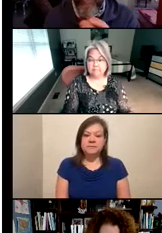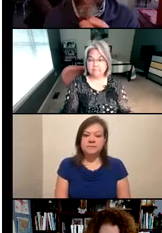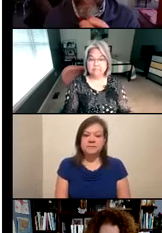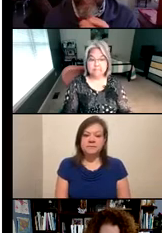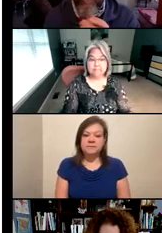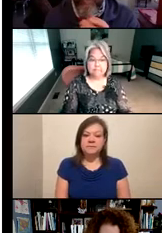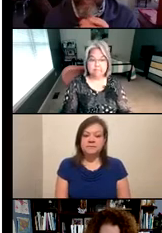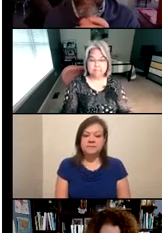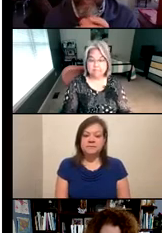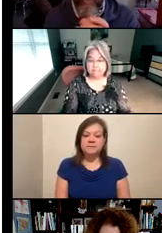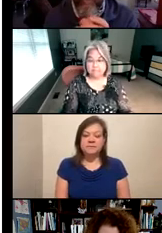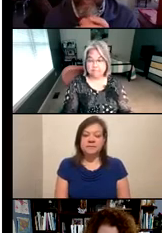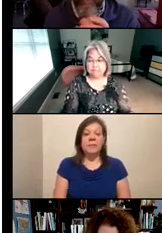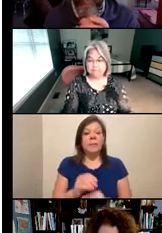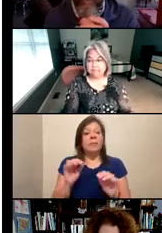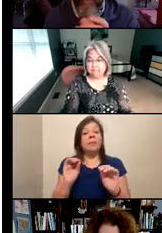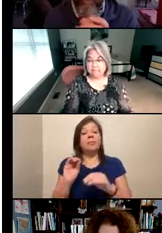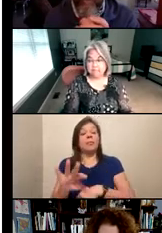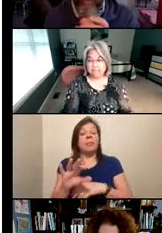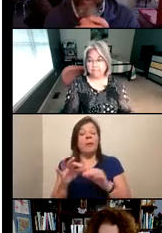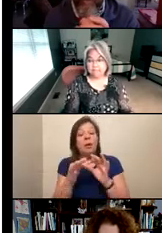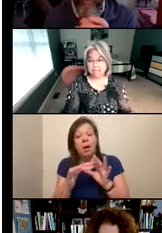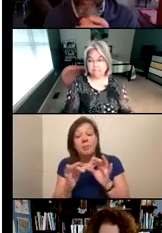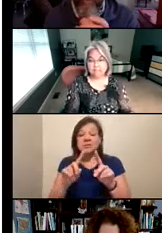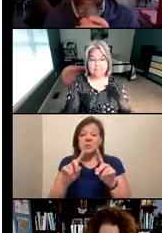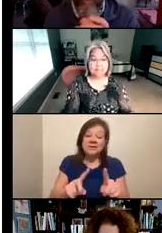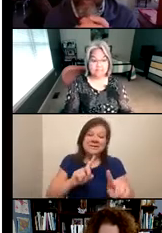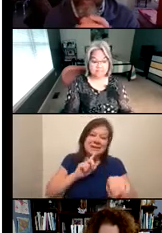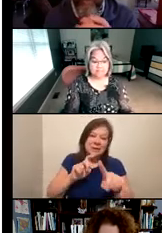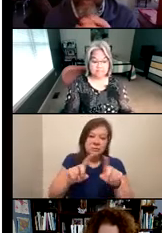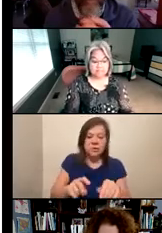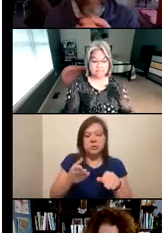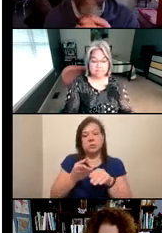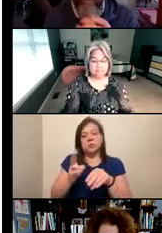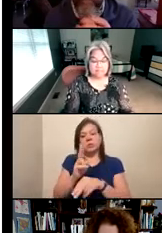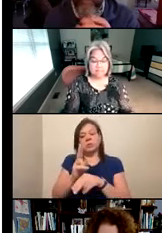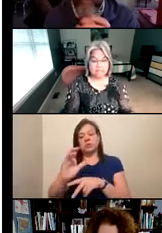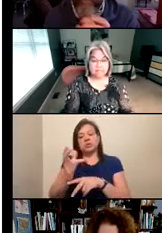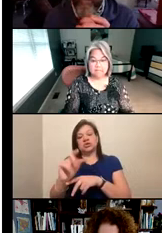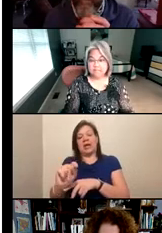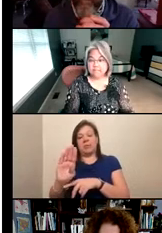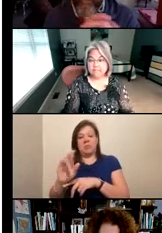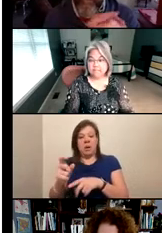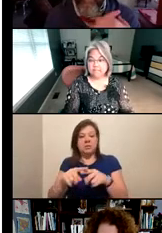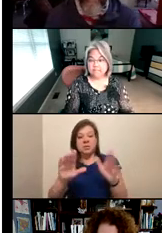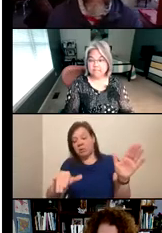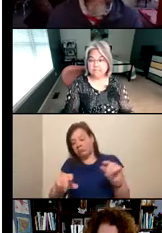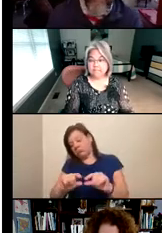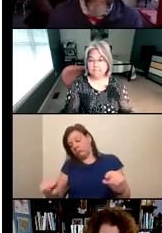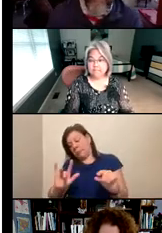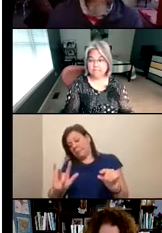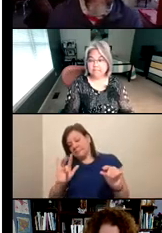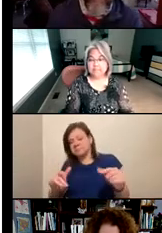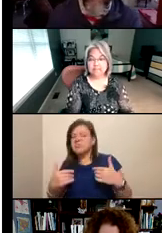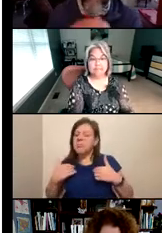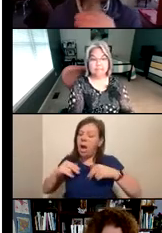You can submit comments, questions, or answers to questions using the chat box, which you can select from the bottom panel. I will